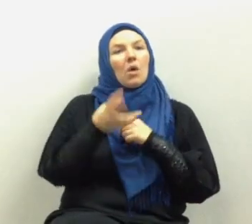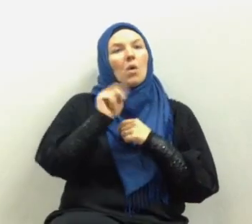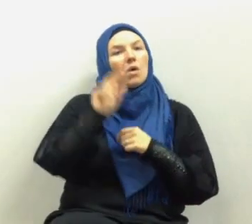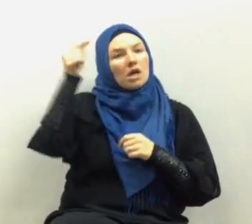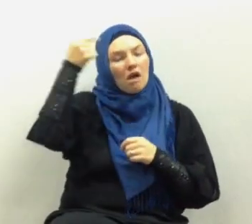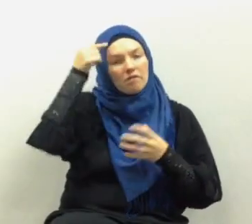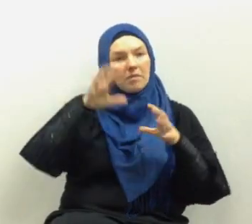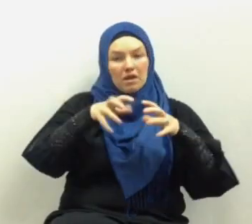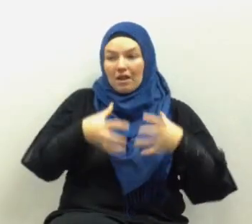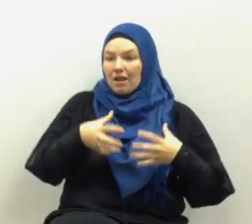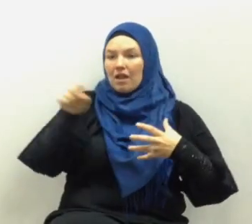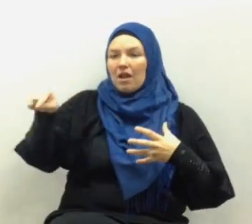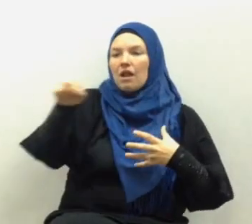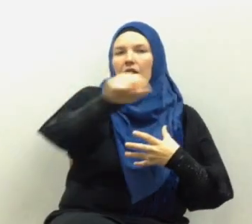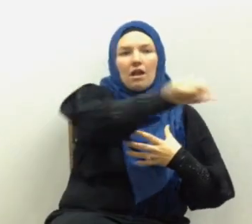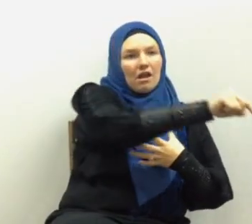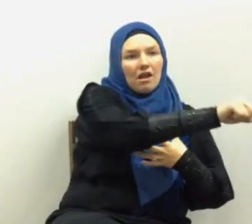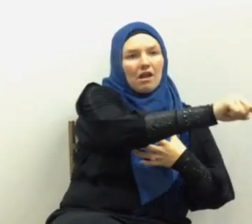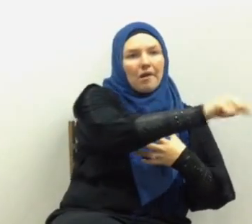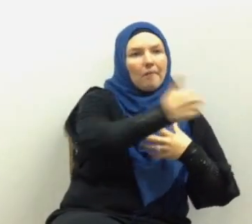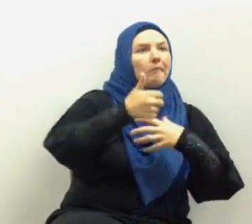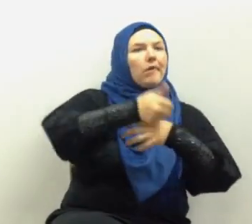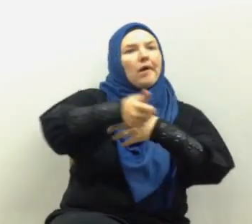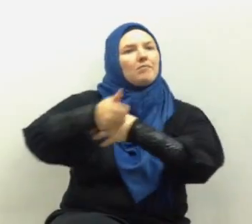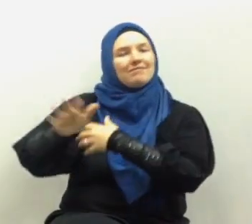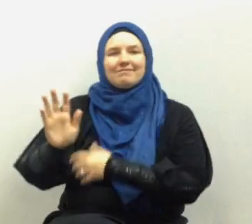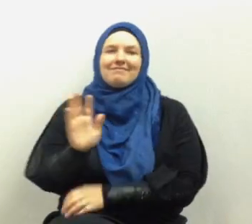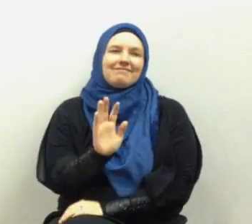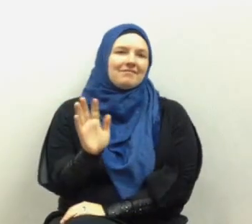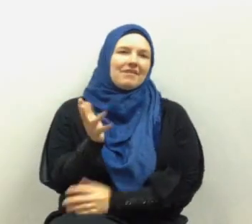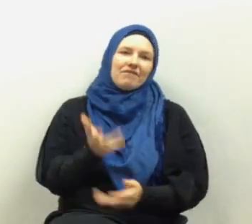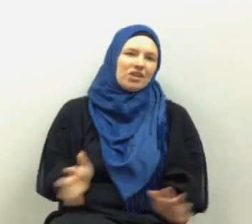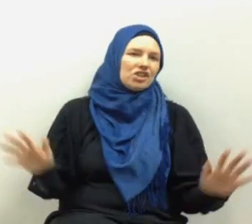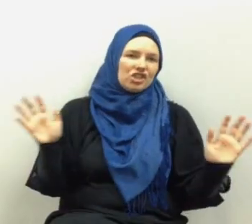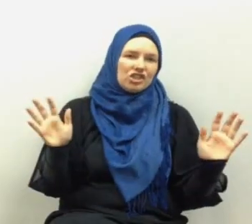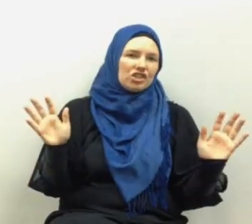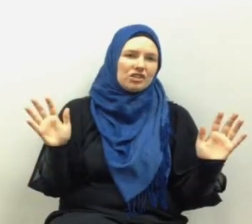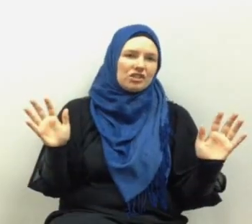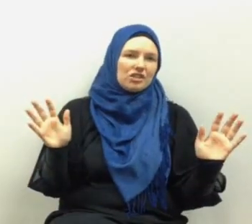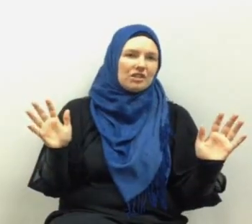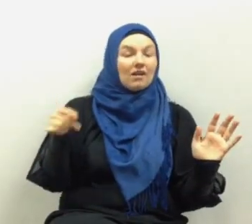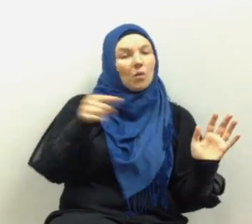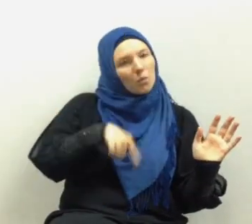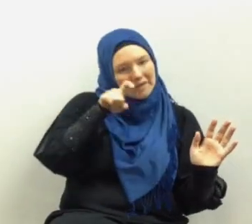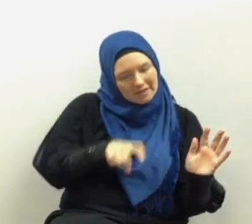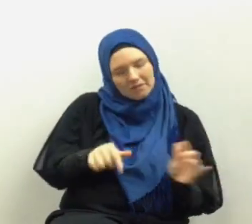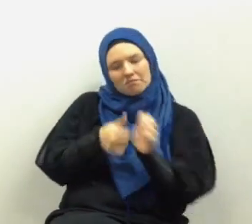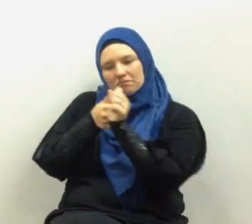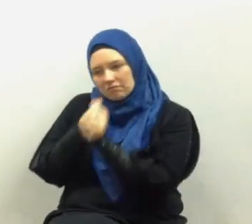our own governments those are subject to our enjoining the good